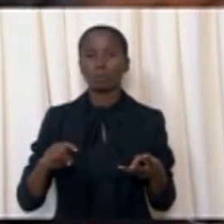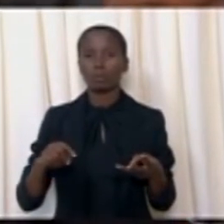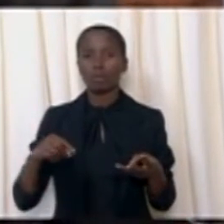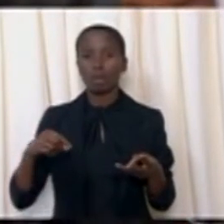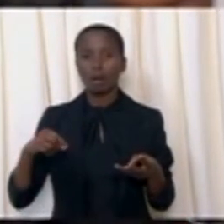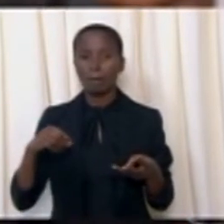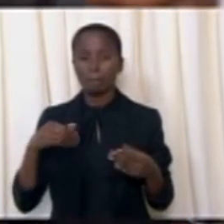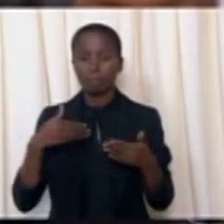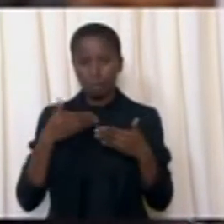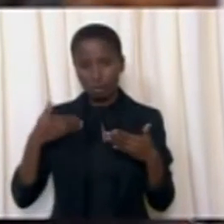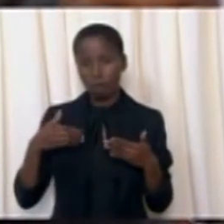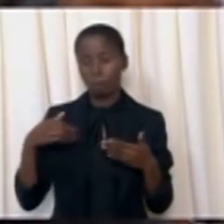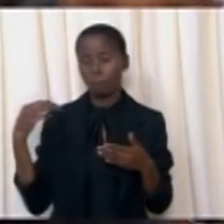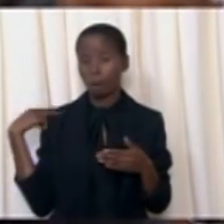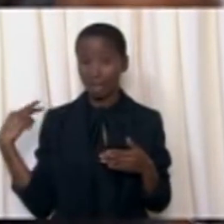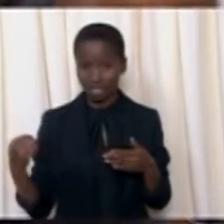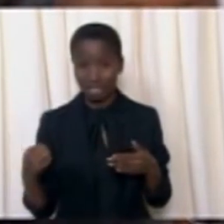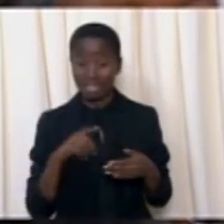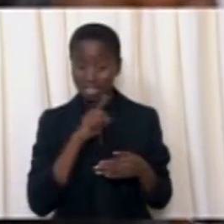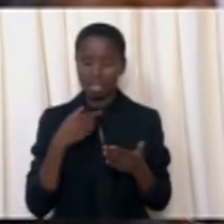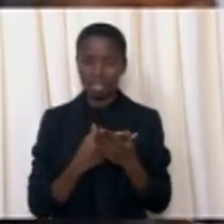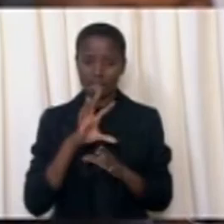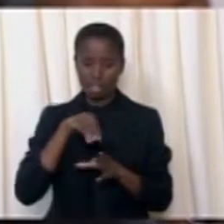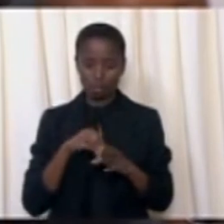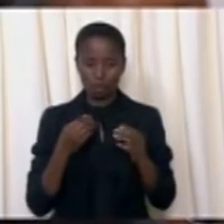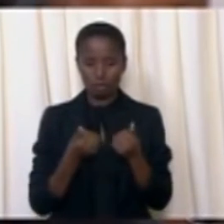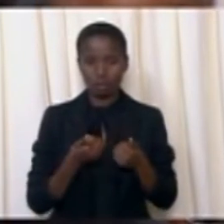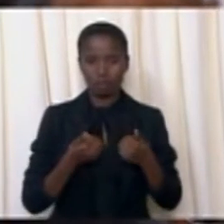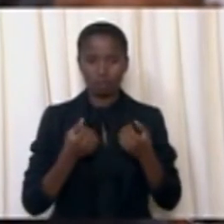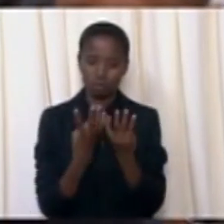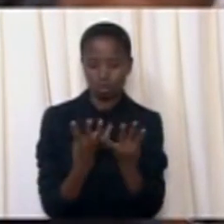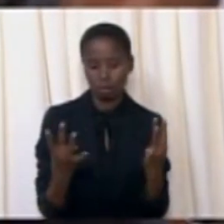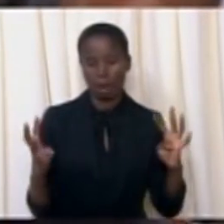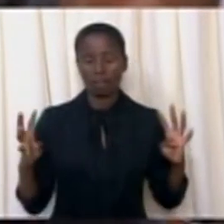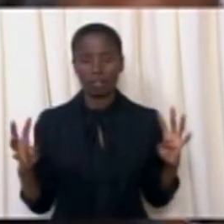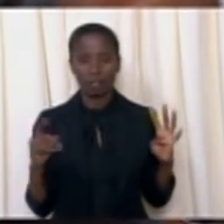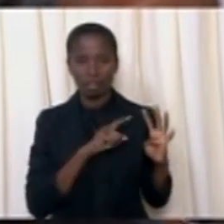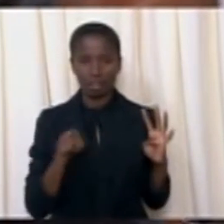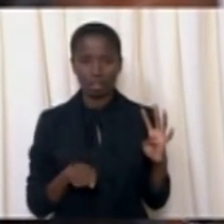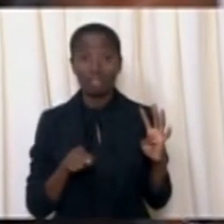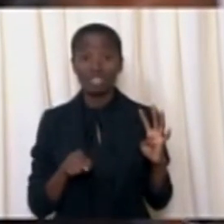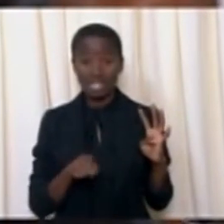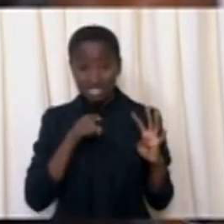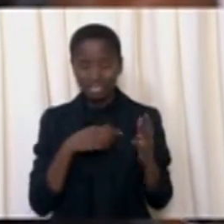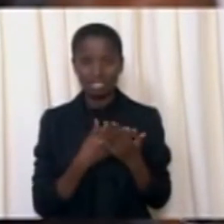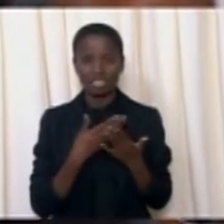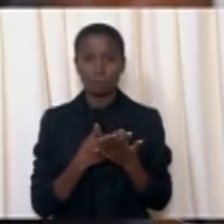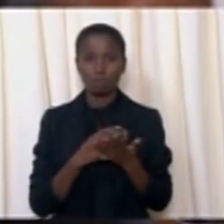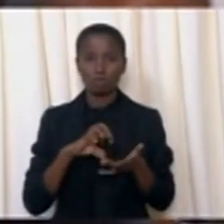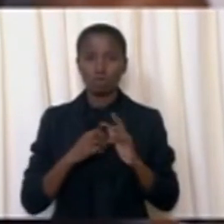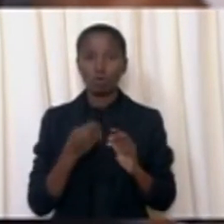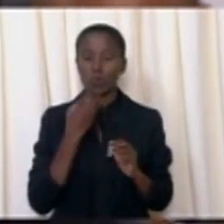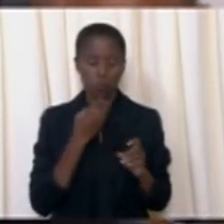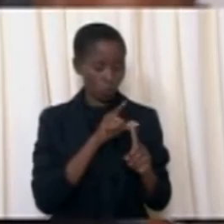be the chair of the panel. In addition, Dr. Cesar Eka-Rensbeck, Ms. Chichi Maponya,